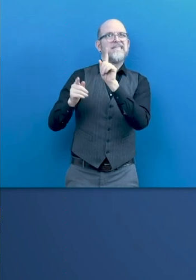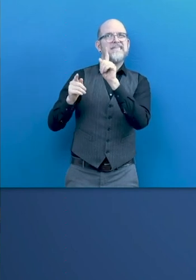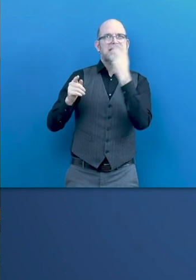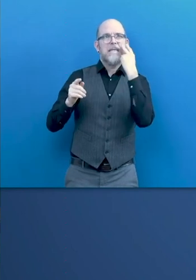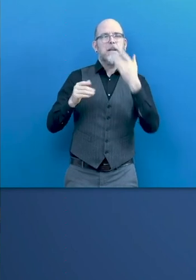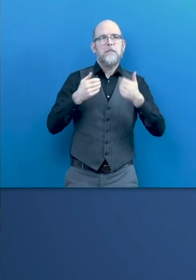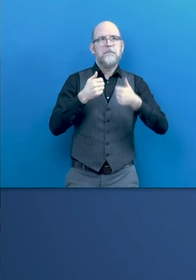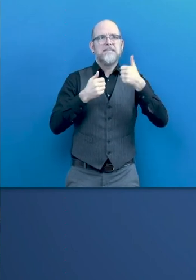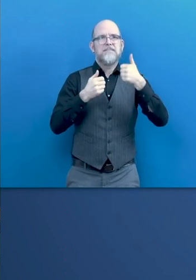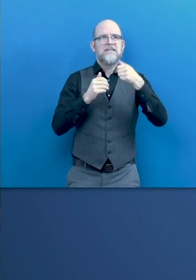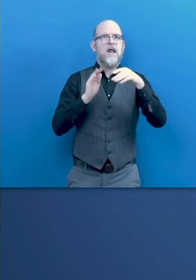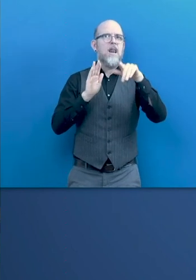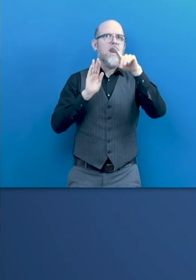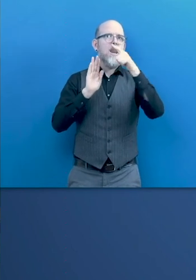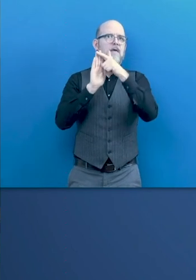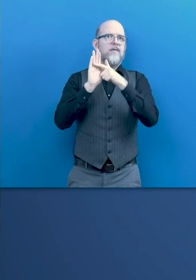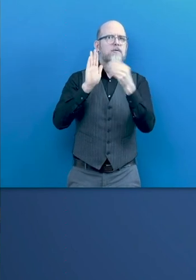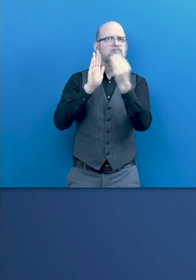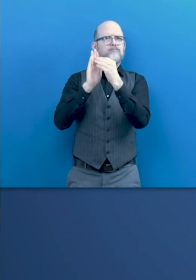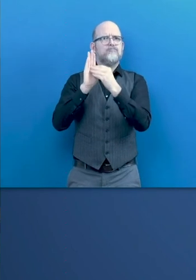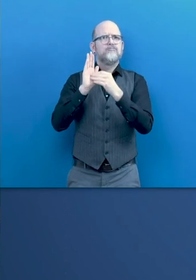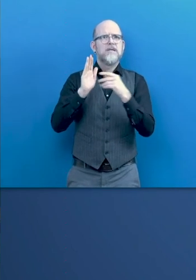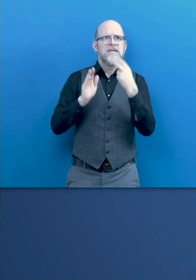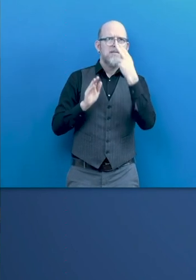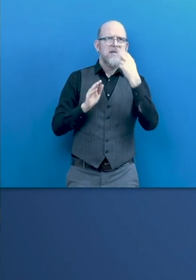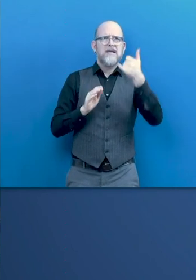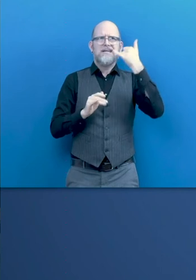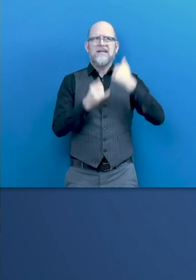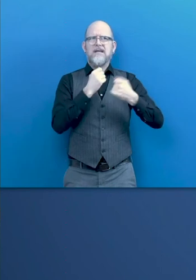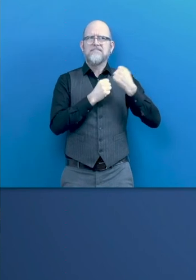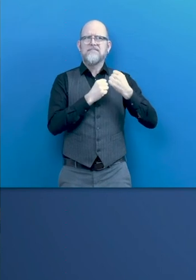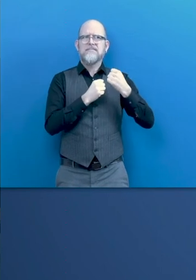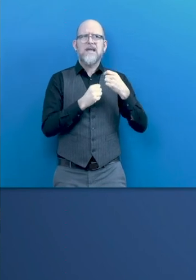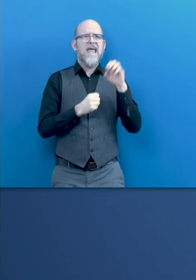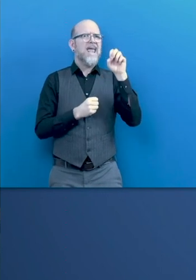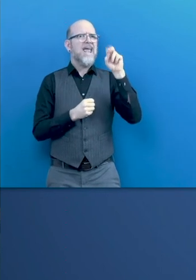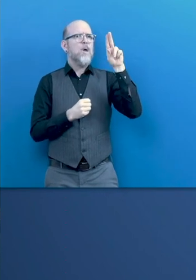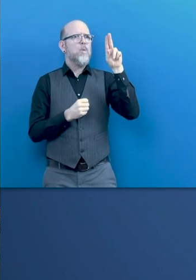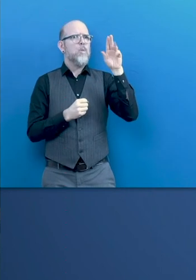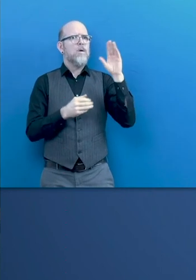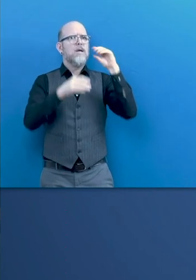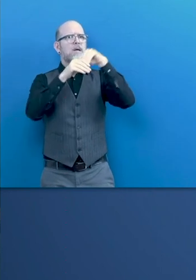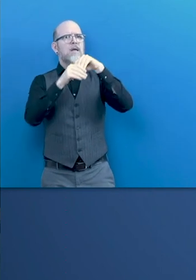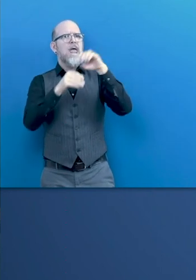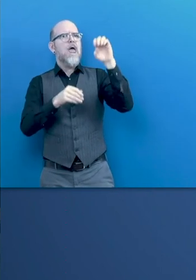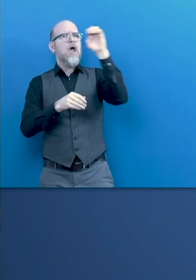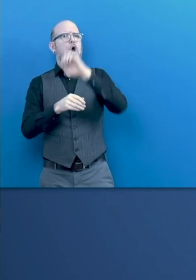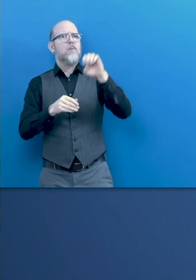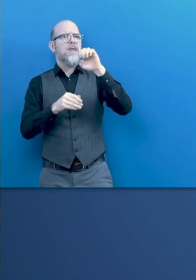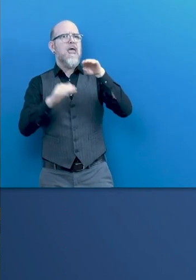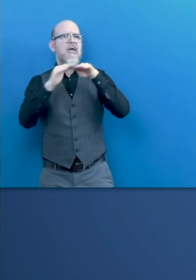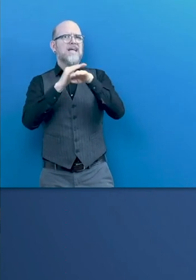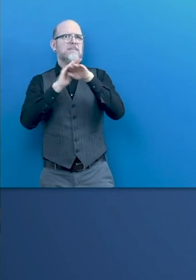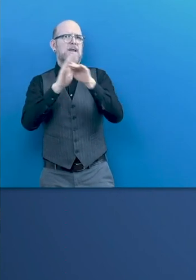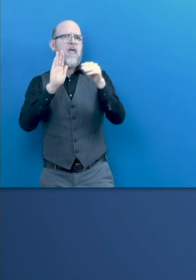the European Accessibility Act, which actually addresses in a very comprehensive way ICT products and services also